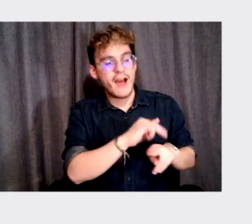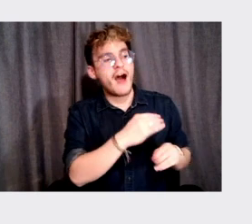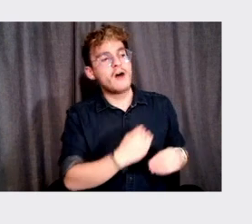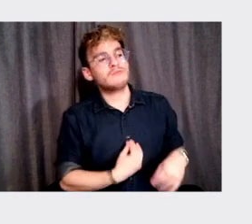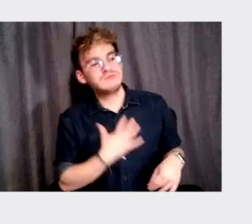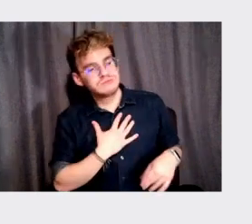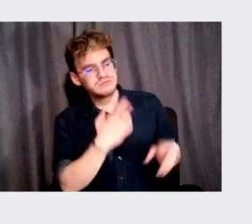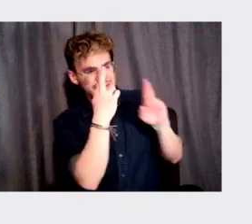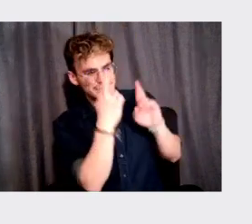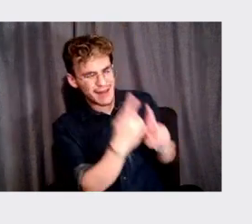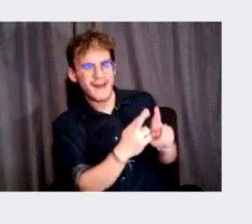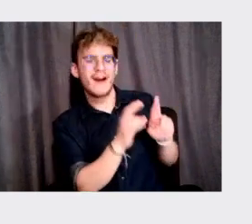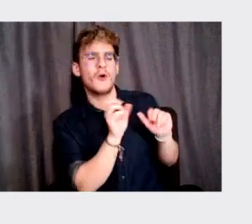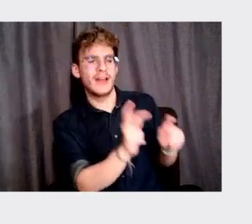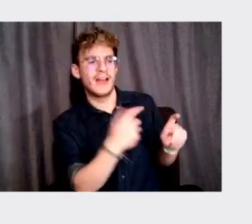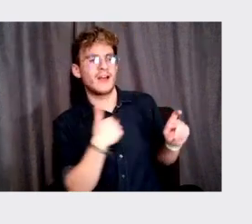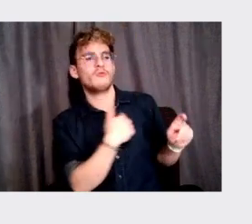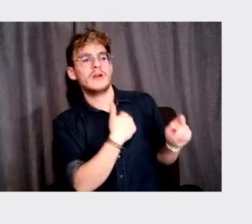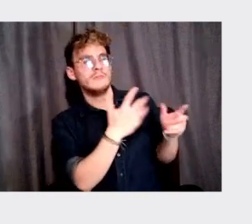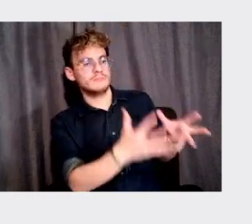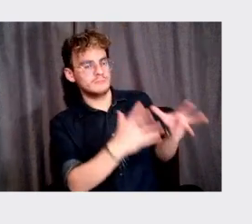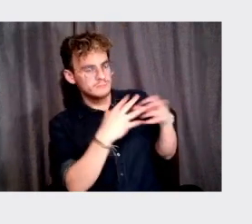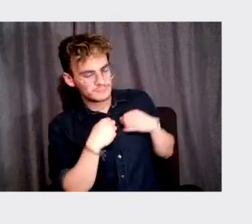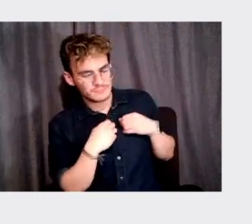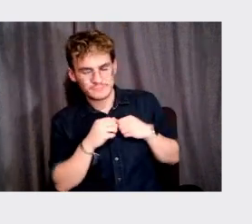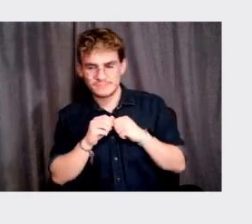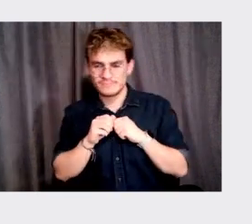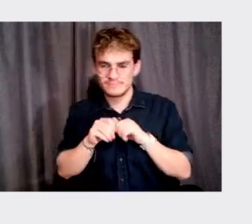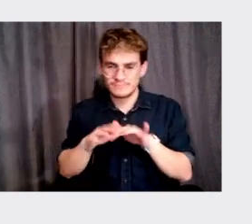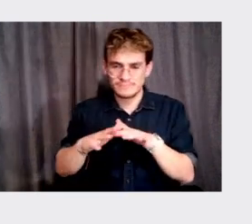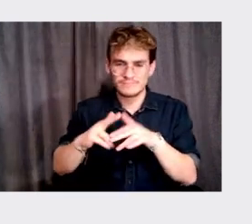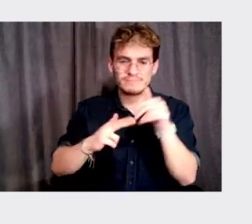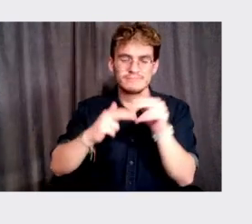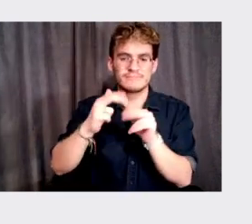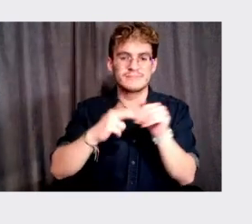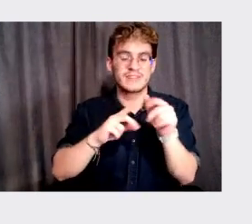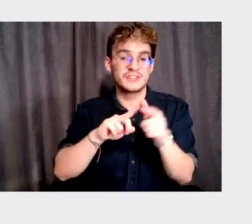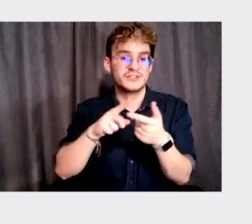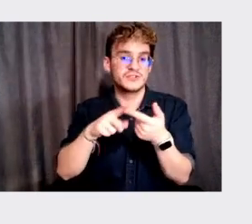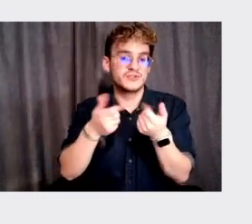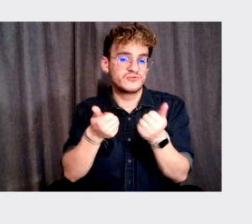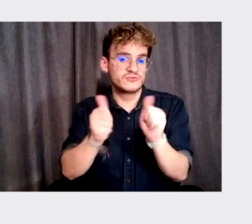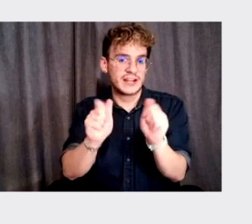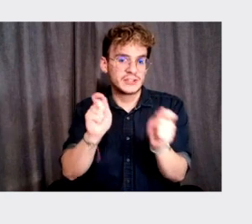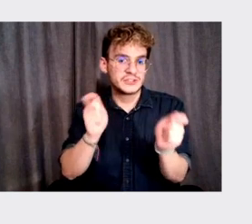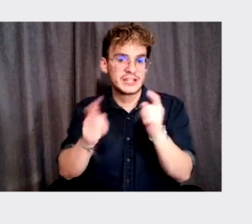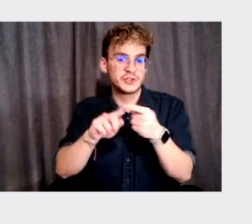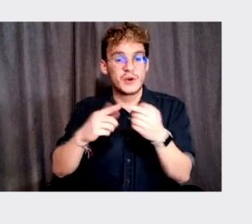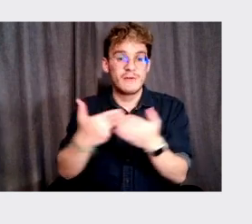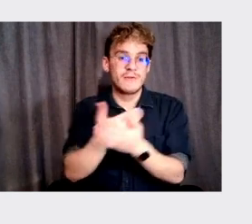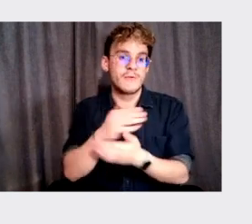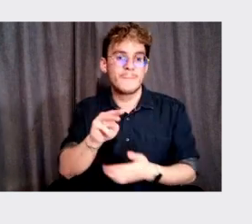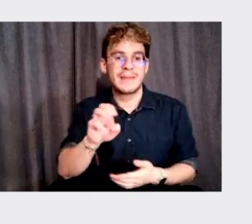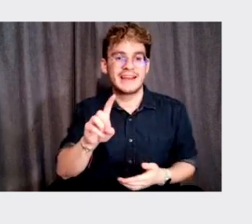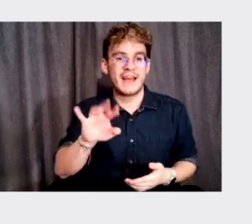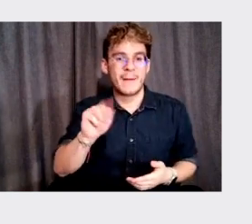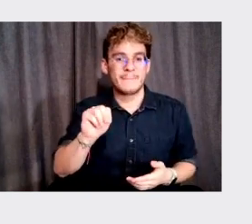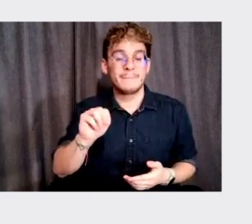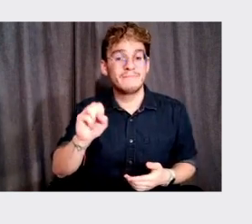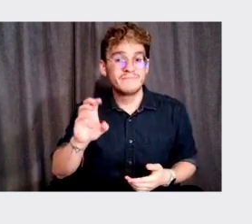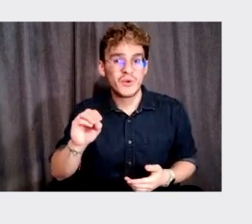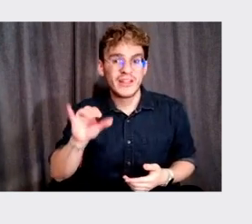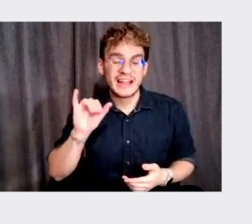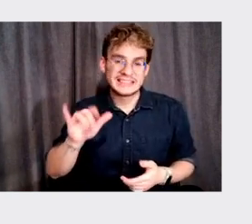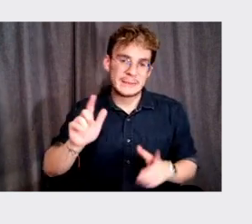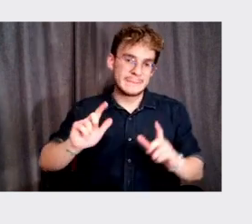trying to respect it as much as we could and trying to get the great things from it and try to evolve to the different medium. Cause I think in the end of the day, that's